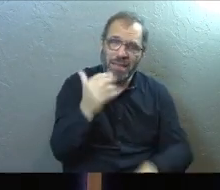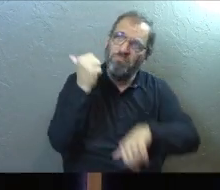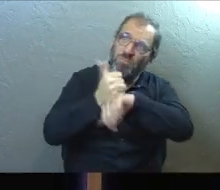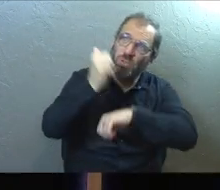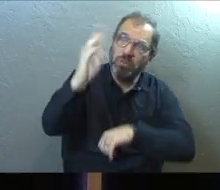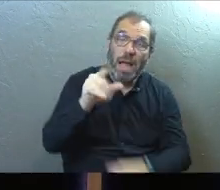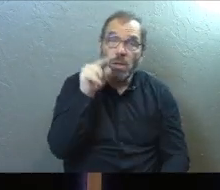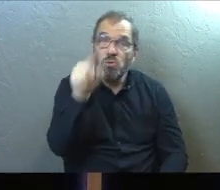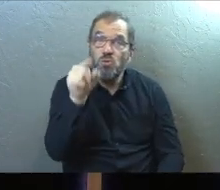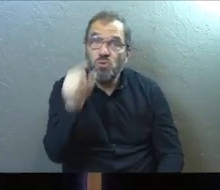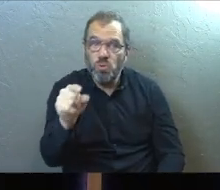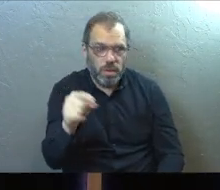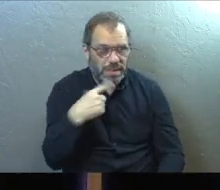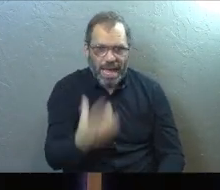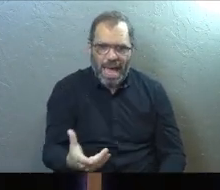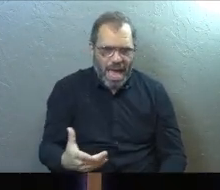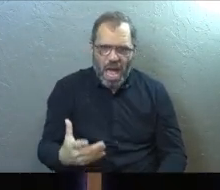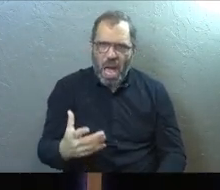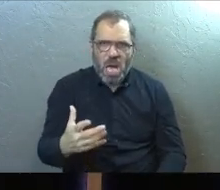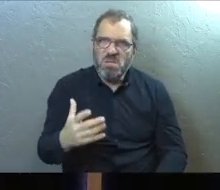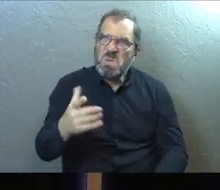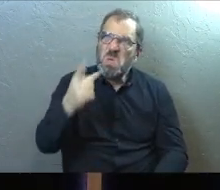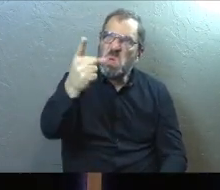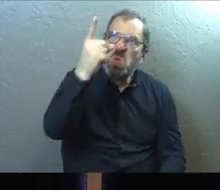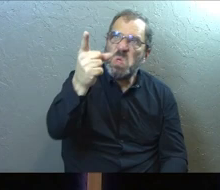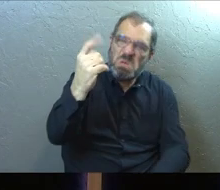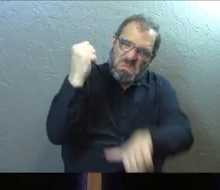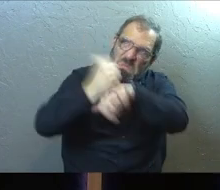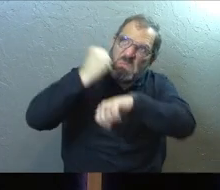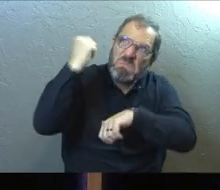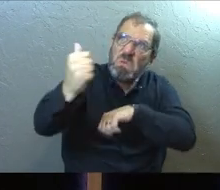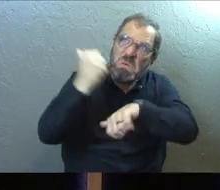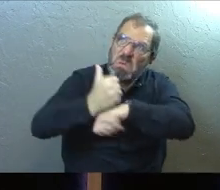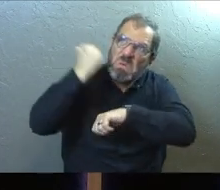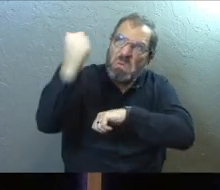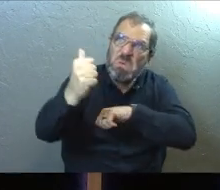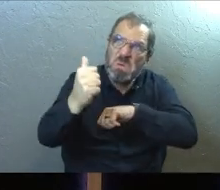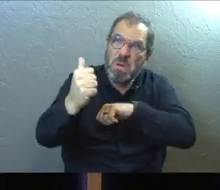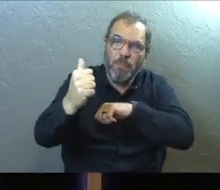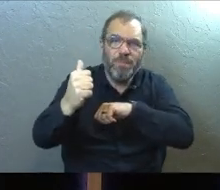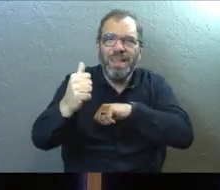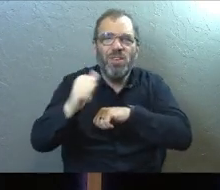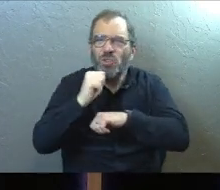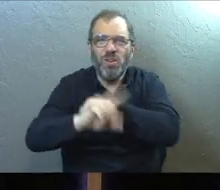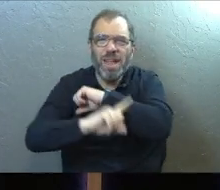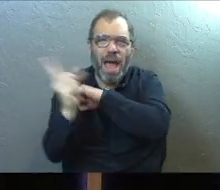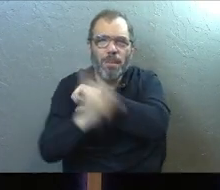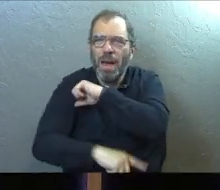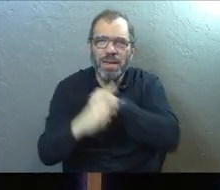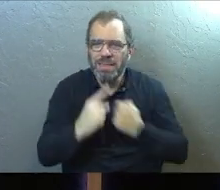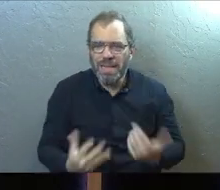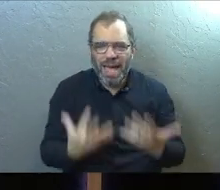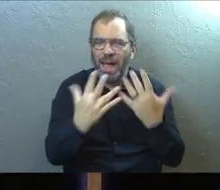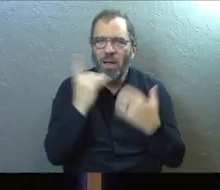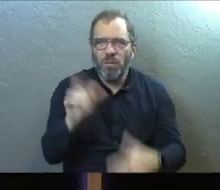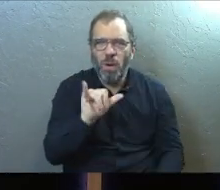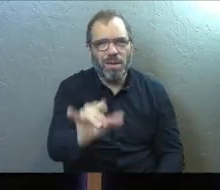And if you've been in a place where you've said some harsh things to God, you have not been condemned to hell for the rest of your eternity.